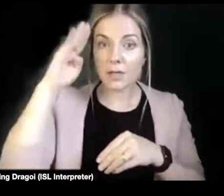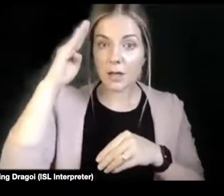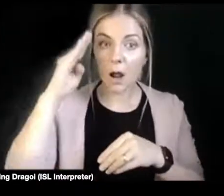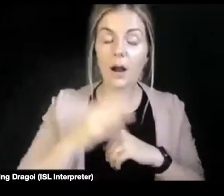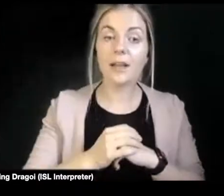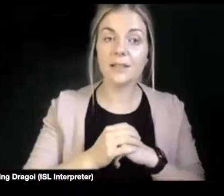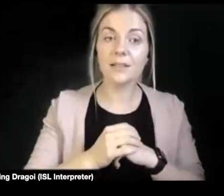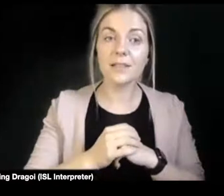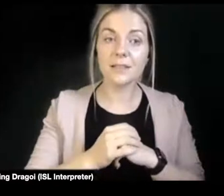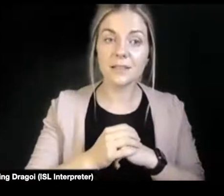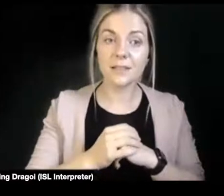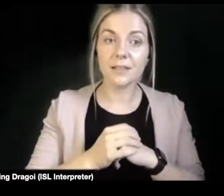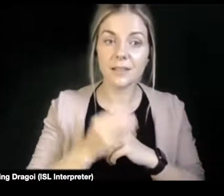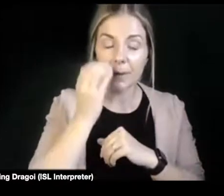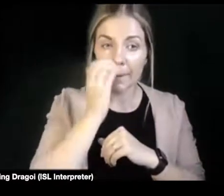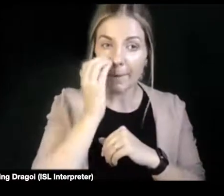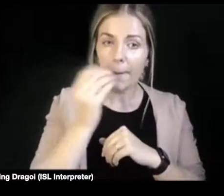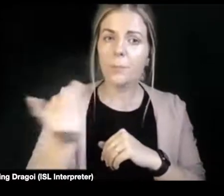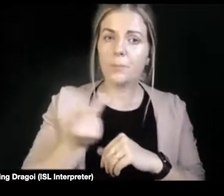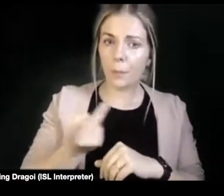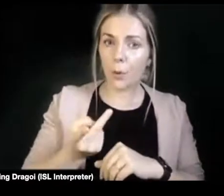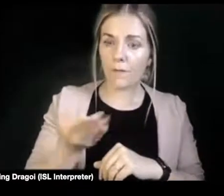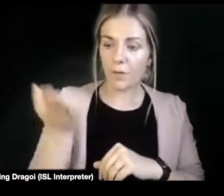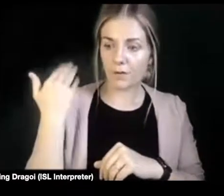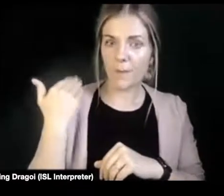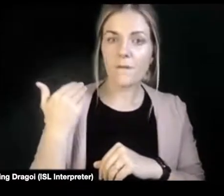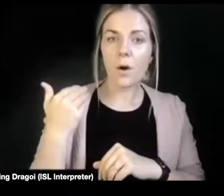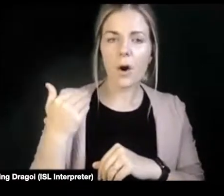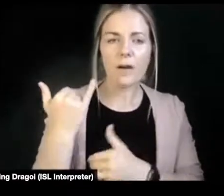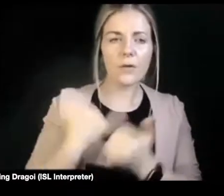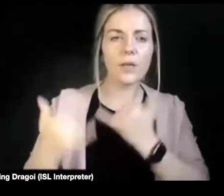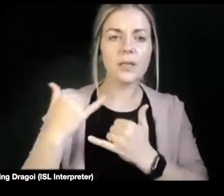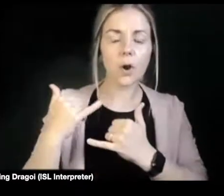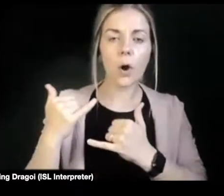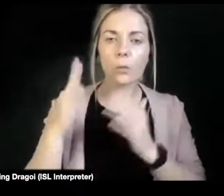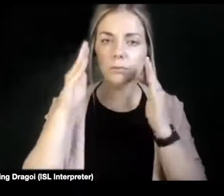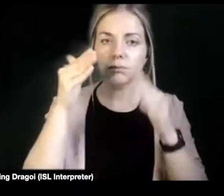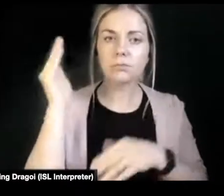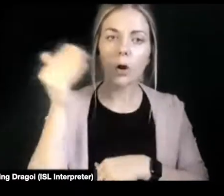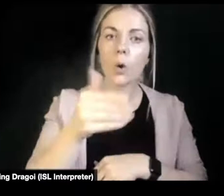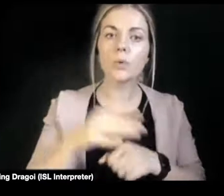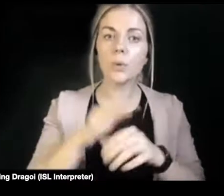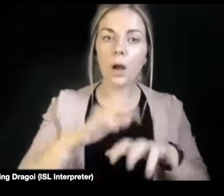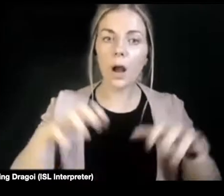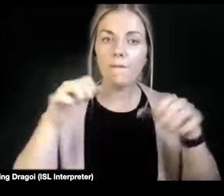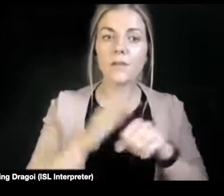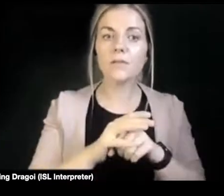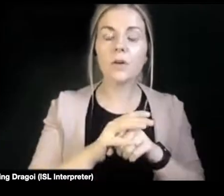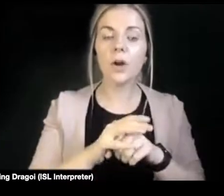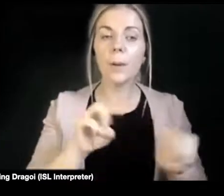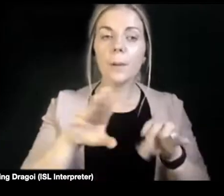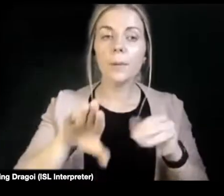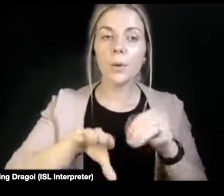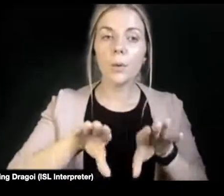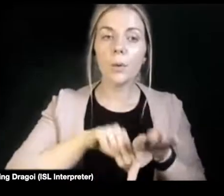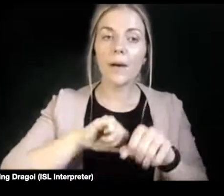Conference, about 20 years ago, with the Forum of People with Disabilities in Dublin, and we had to lock the door.